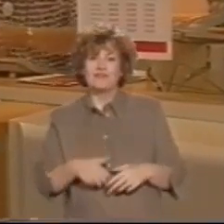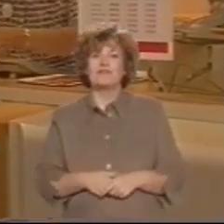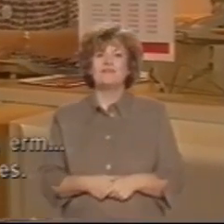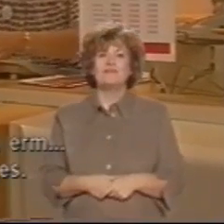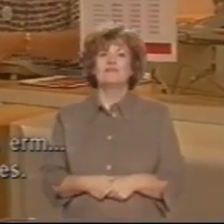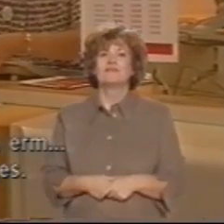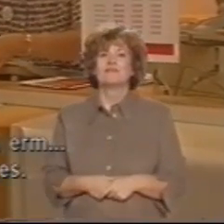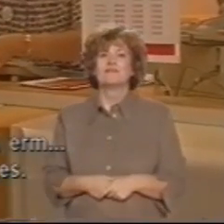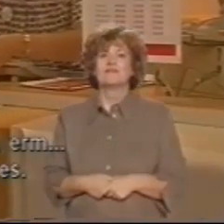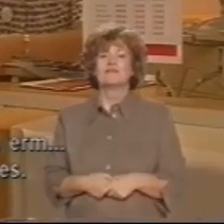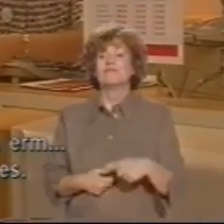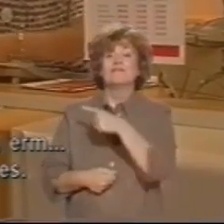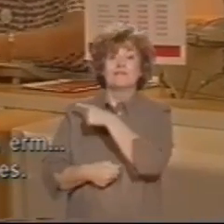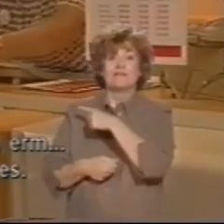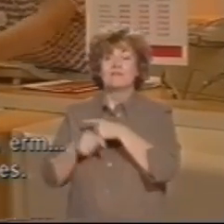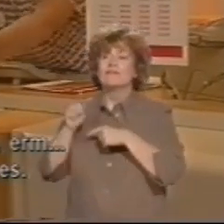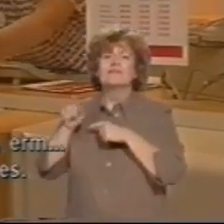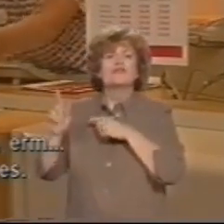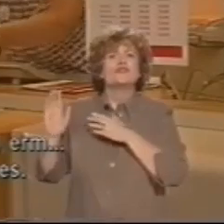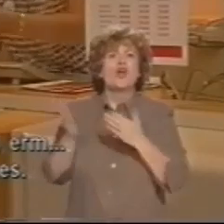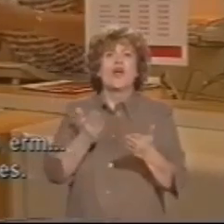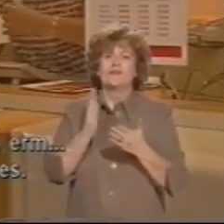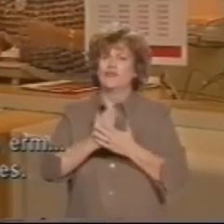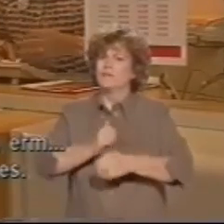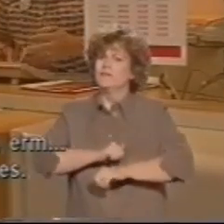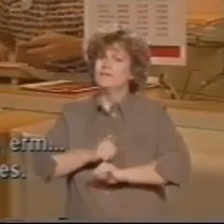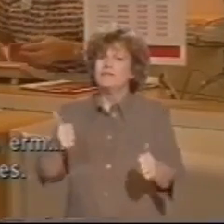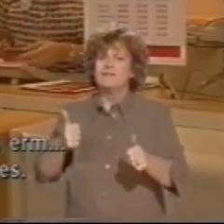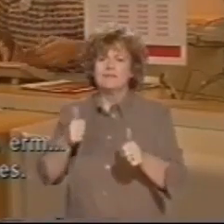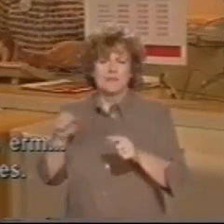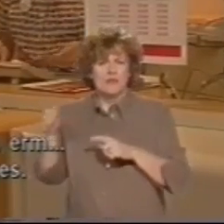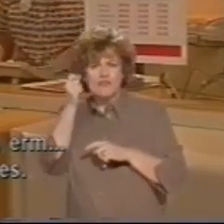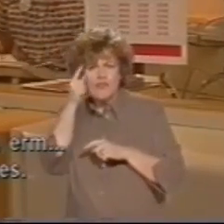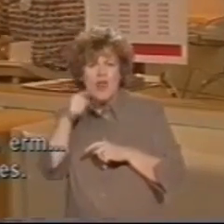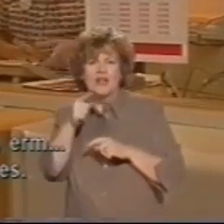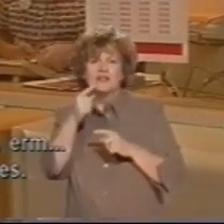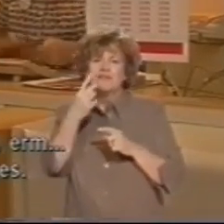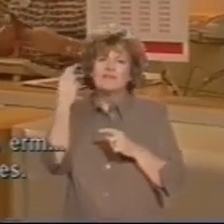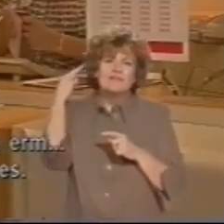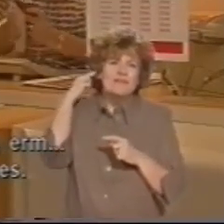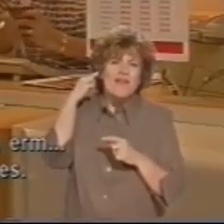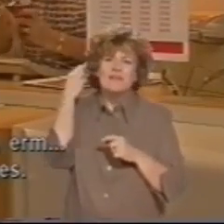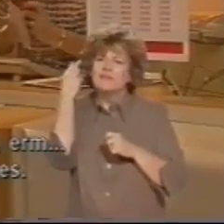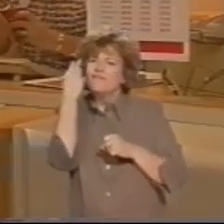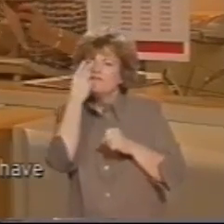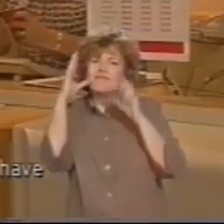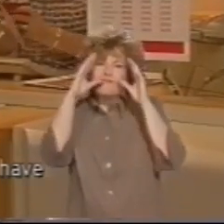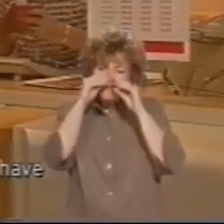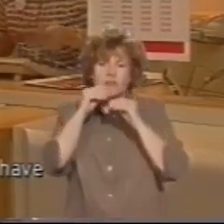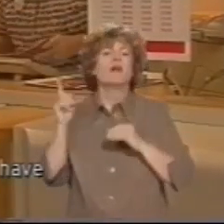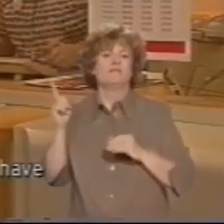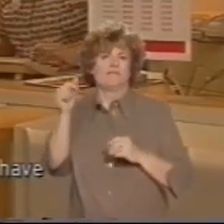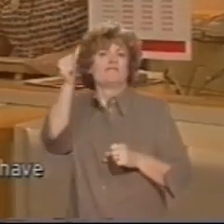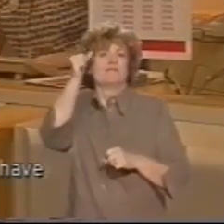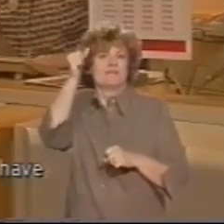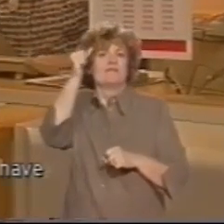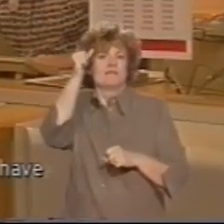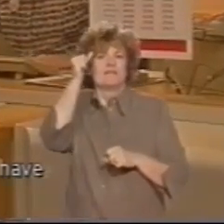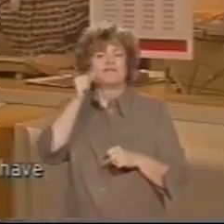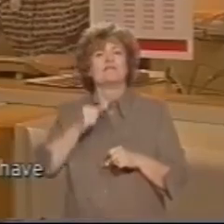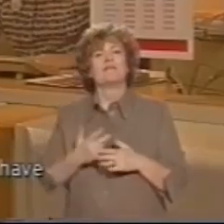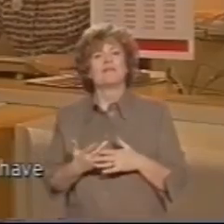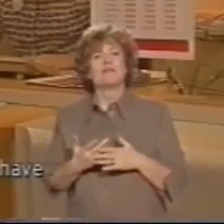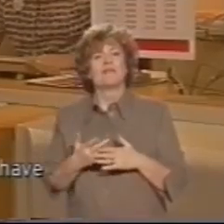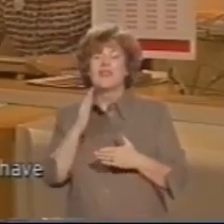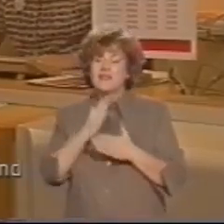good. They've also taken on board sensory impairment issues. you very very Thank One